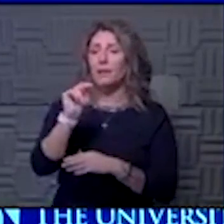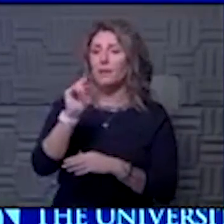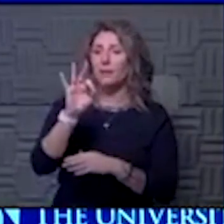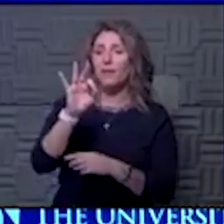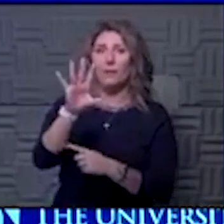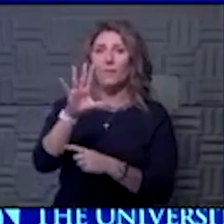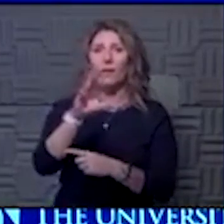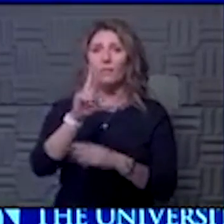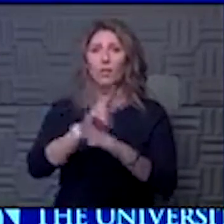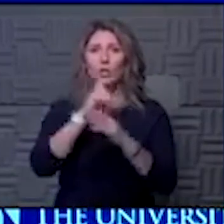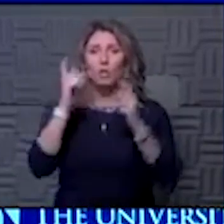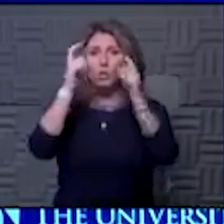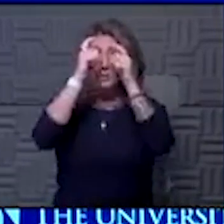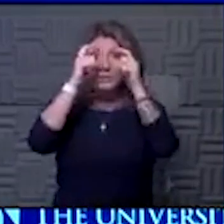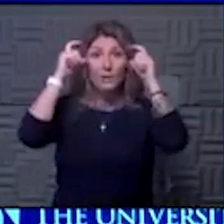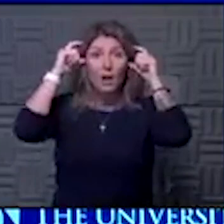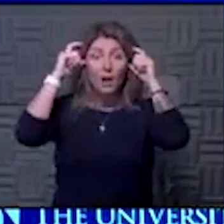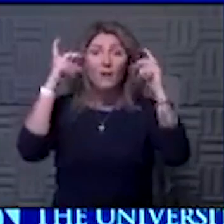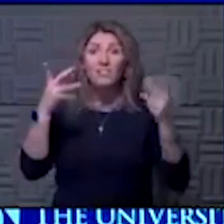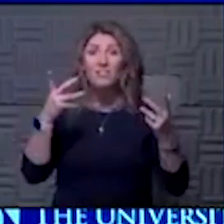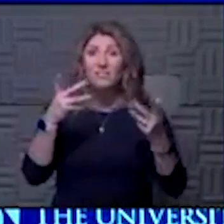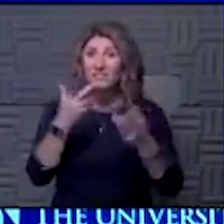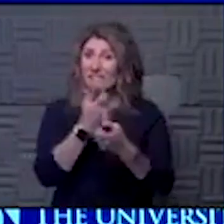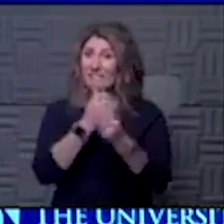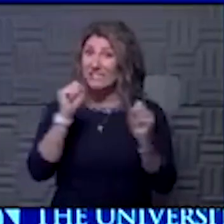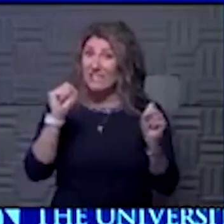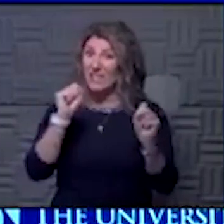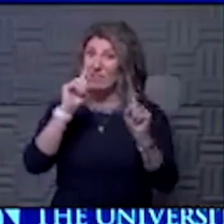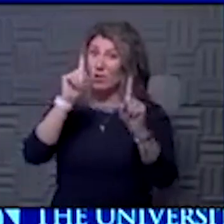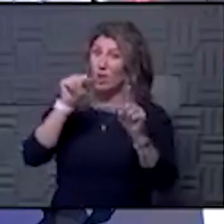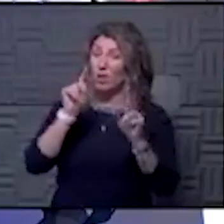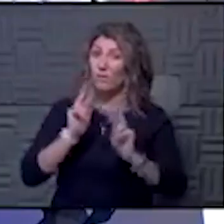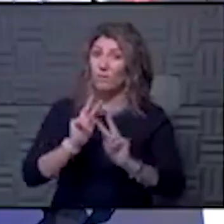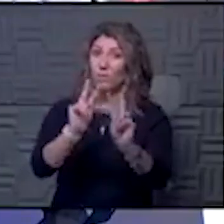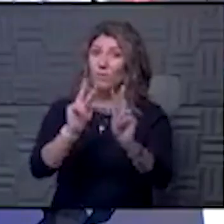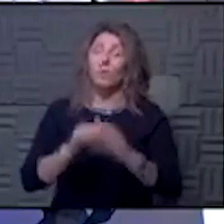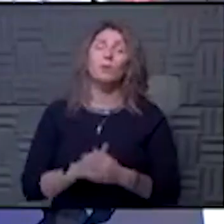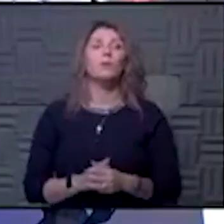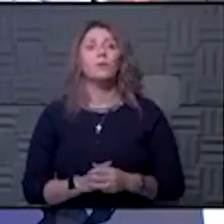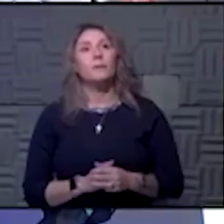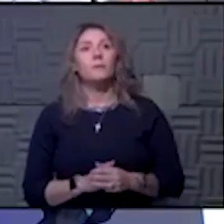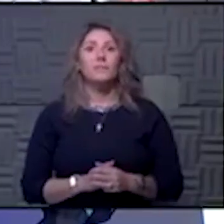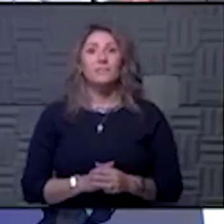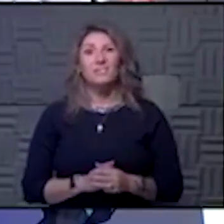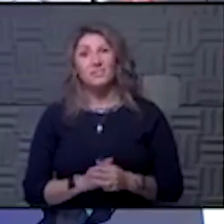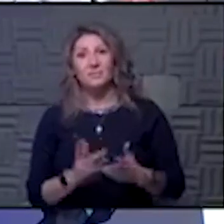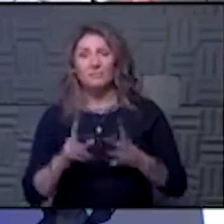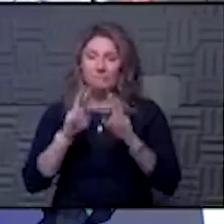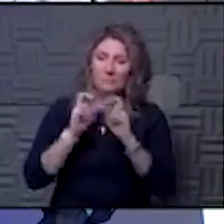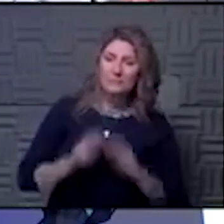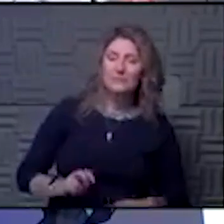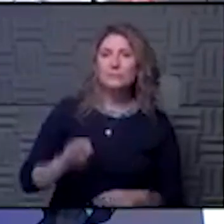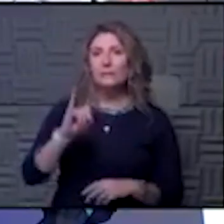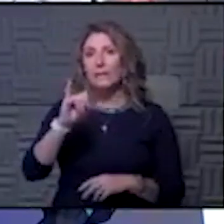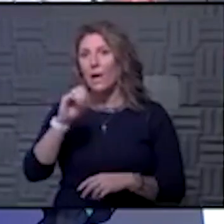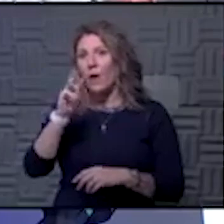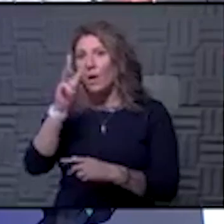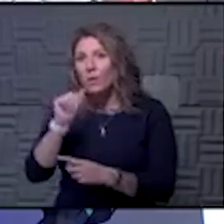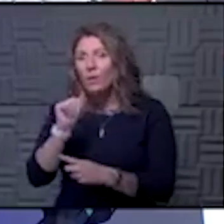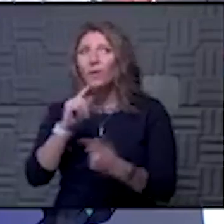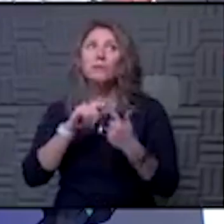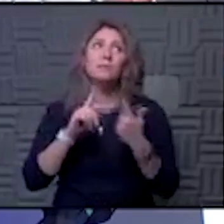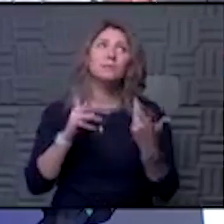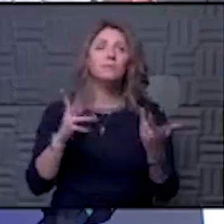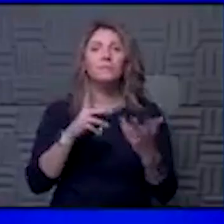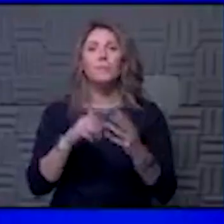they wear goggles. Is it safe for them to go? Yeah. You want to break all that down, Iowa? Yeah, we'll break it